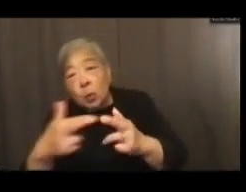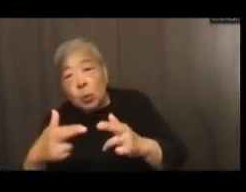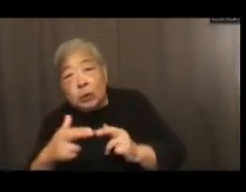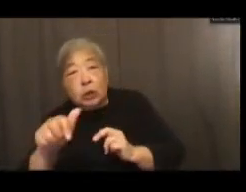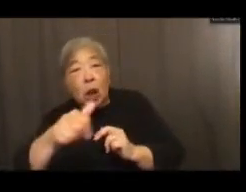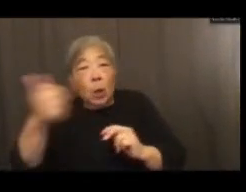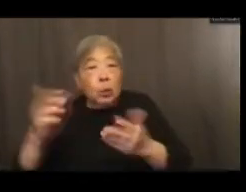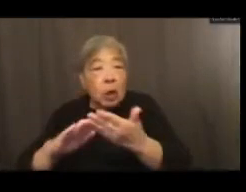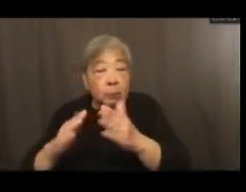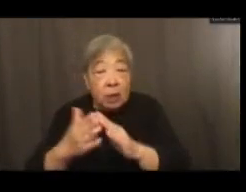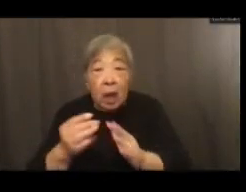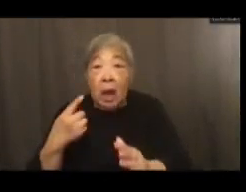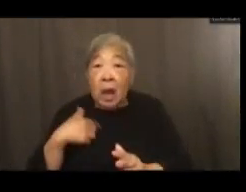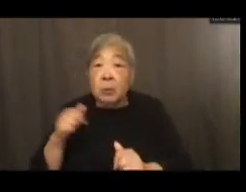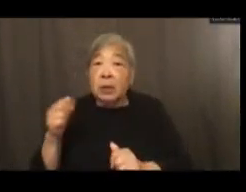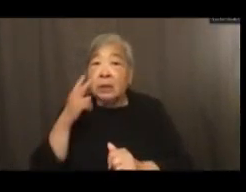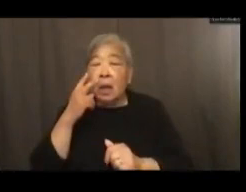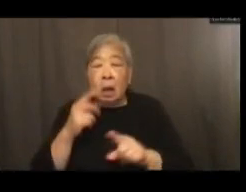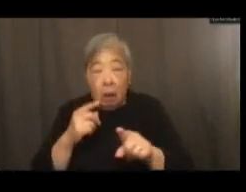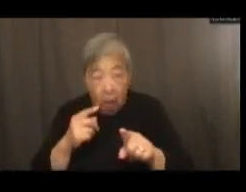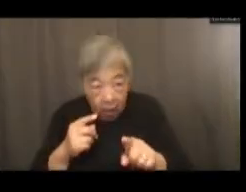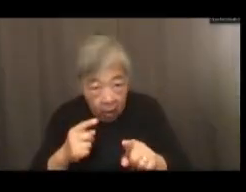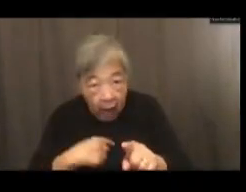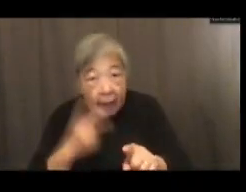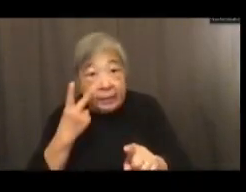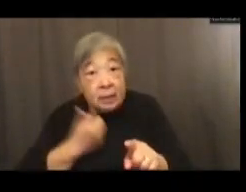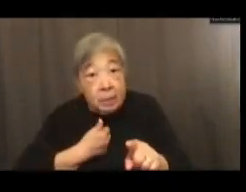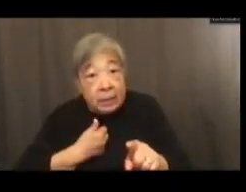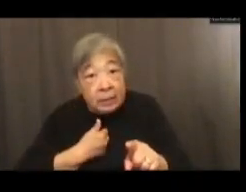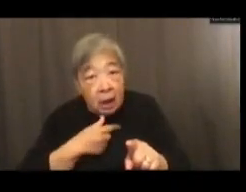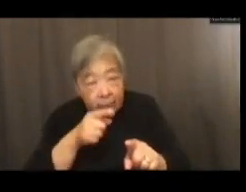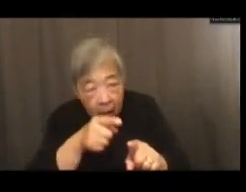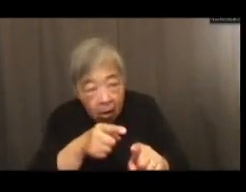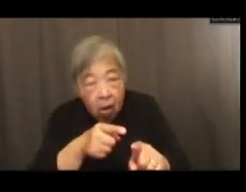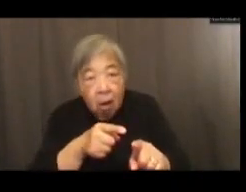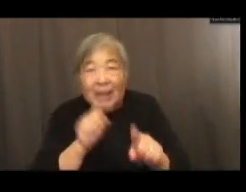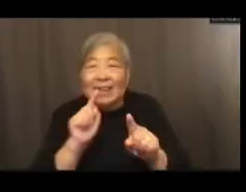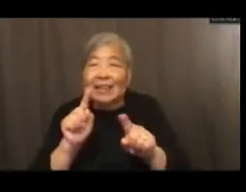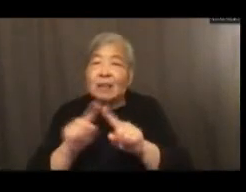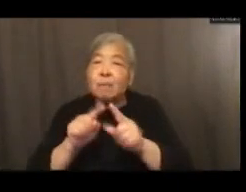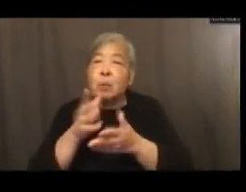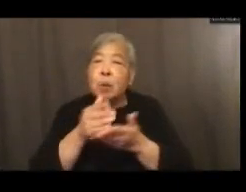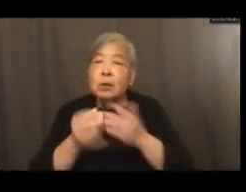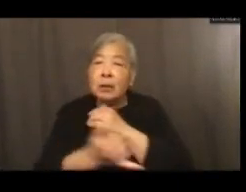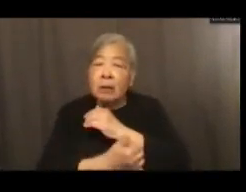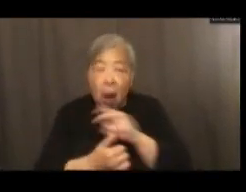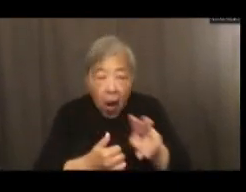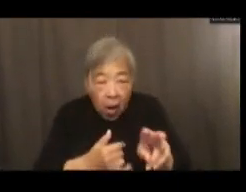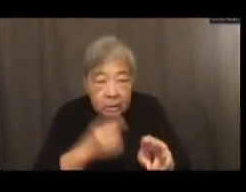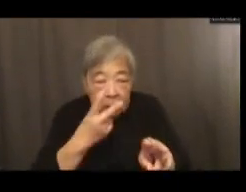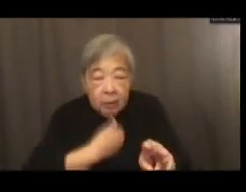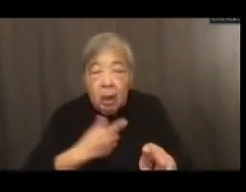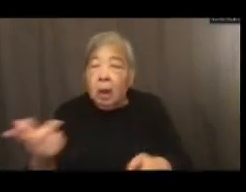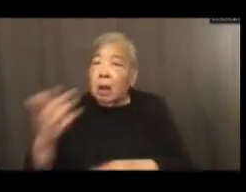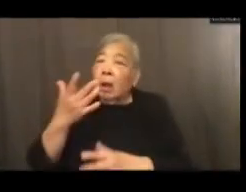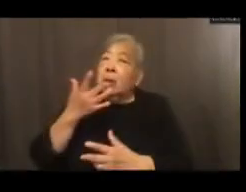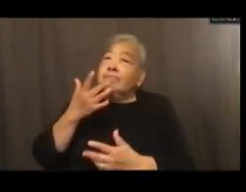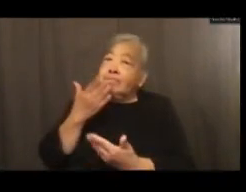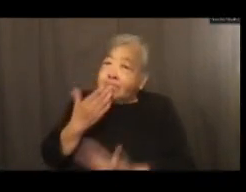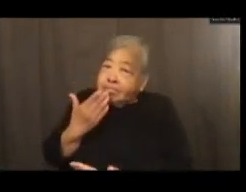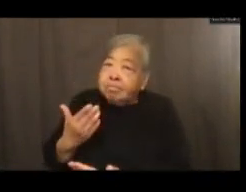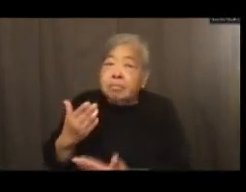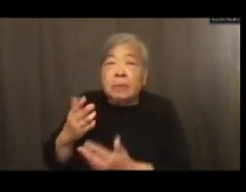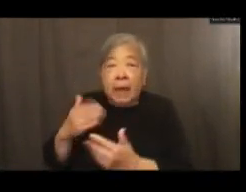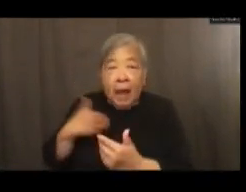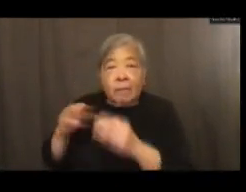And we could say, I see myself in different parts of this country. And thank goodness there was a museum that allowed me to see that.